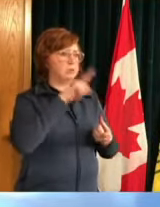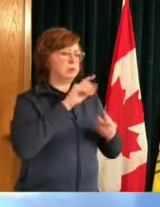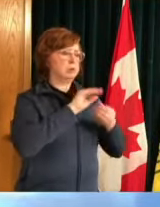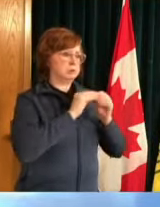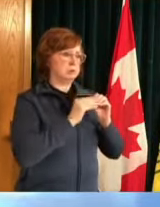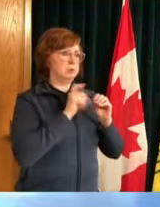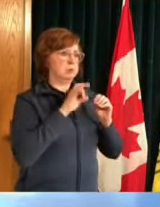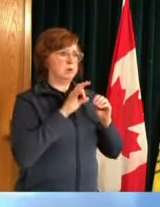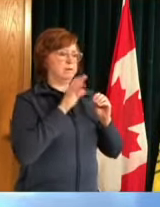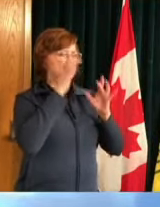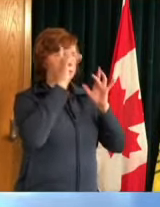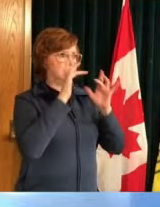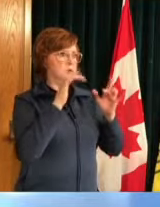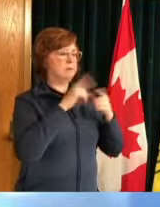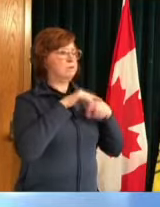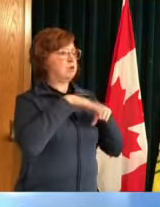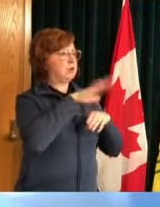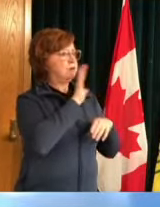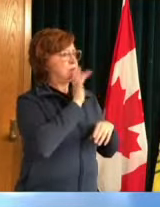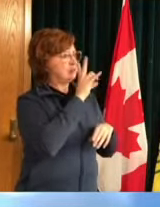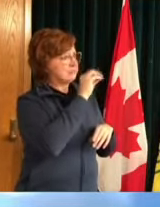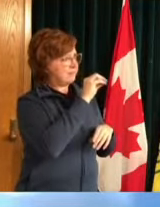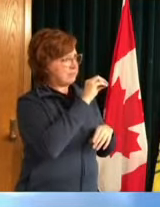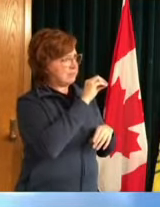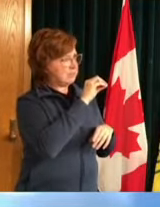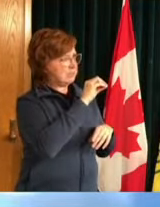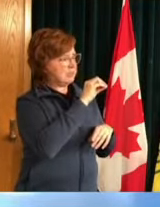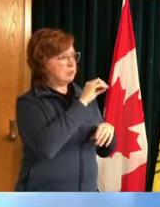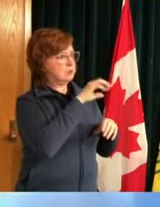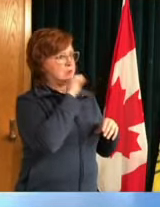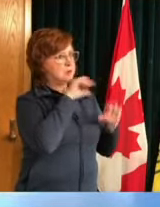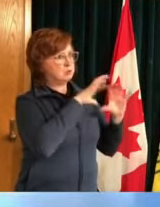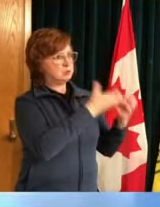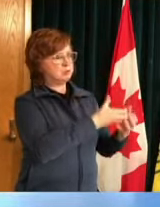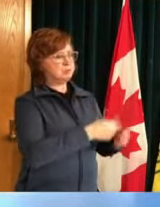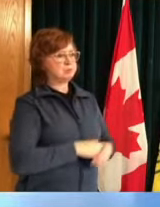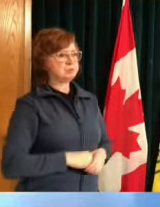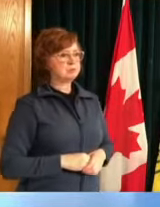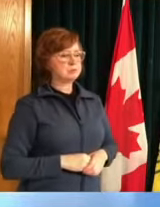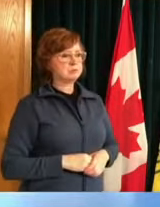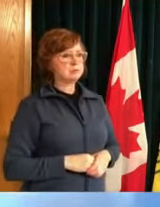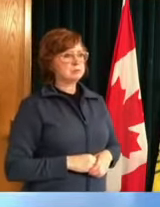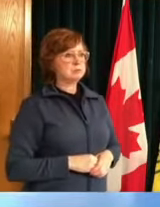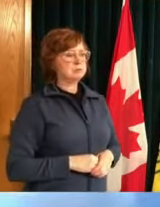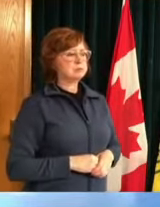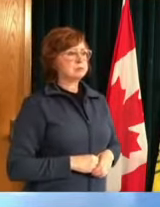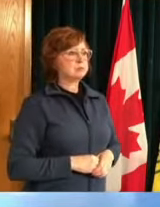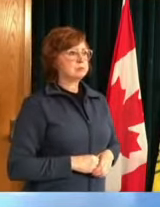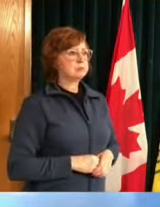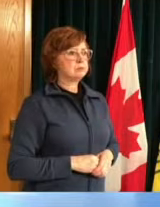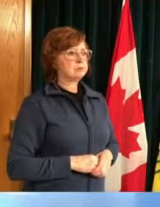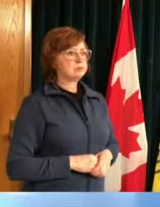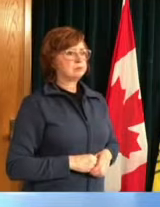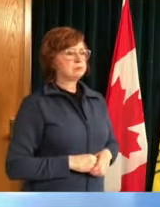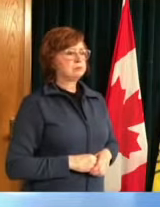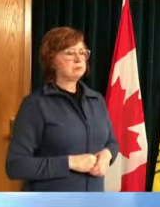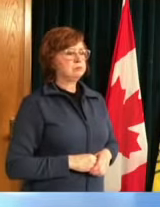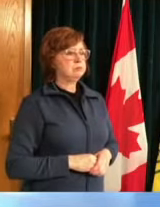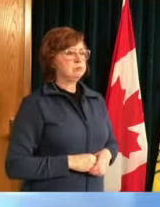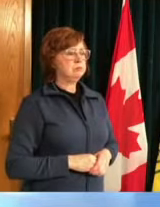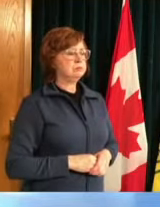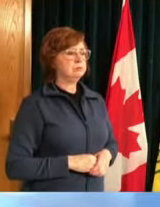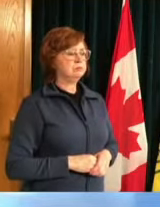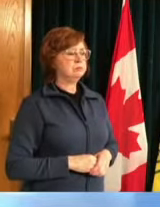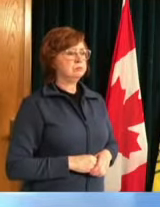older you know um you know we are concerned that because the veins are more transmissible and maybe more severe